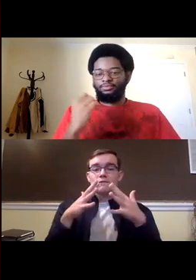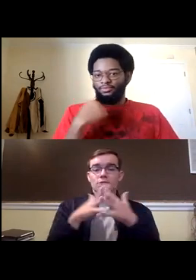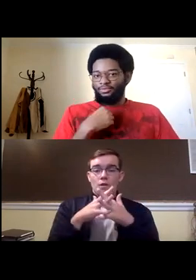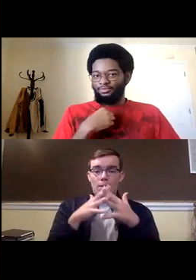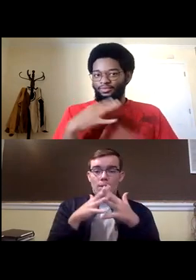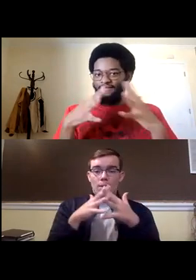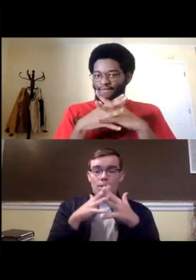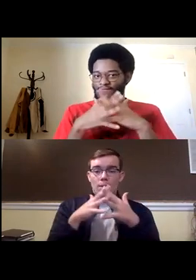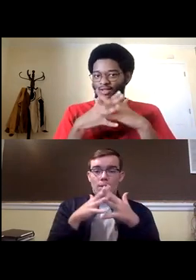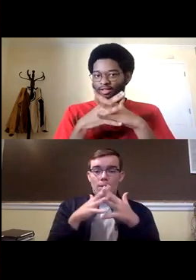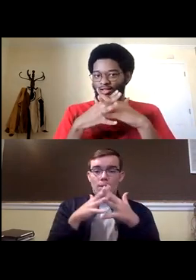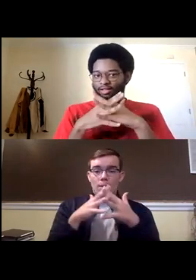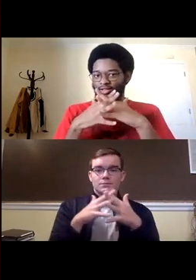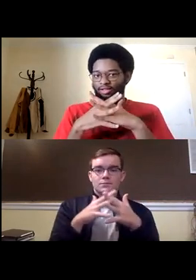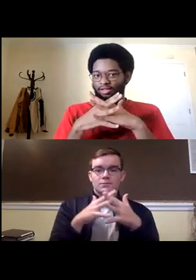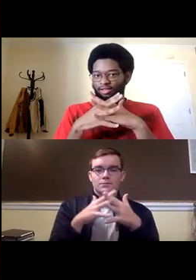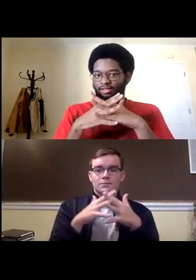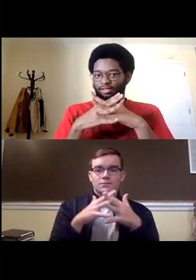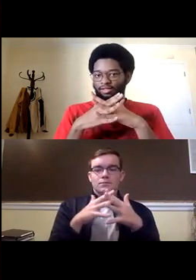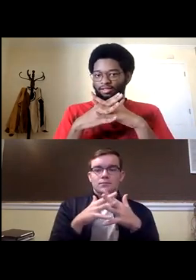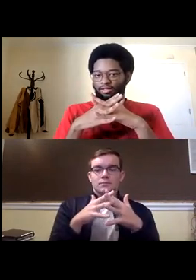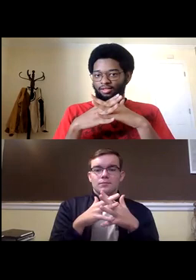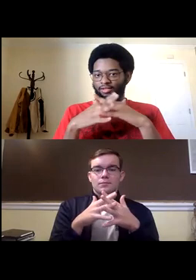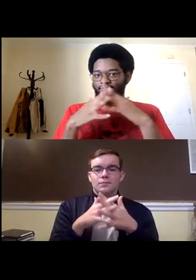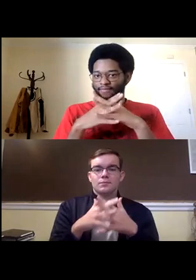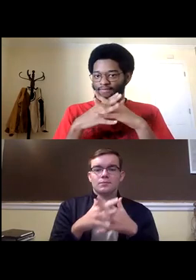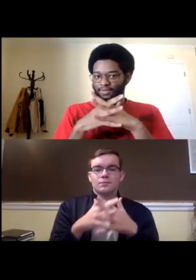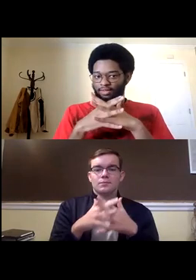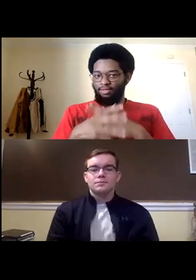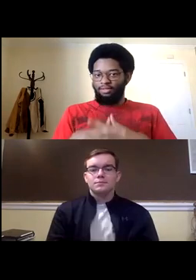football like this football